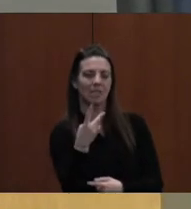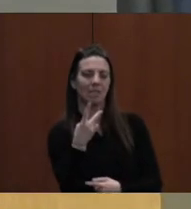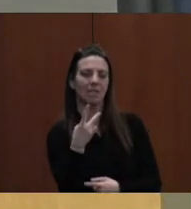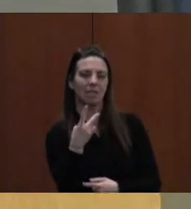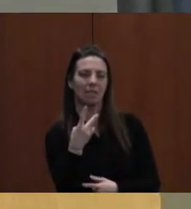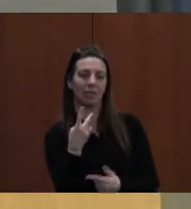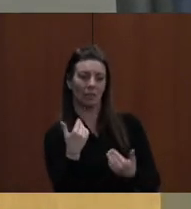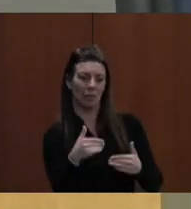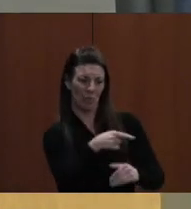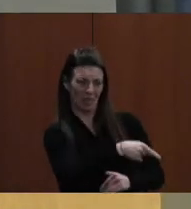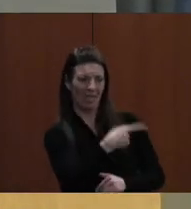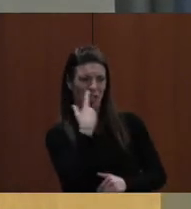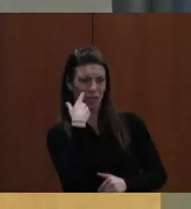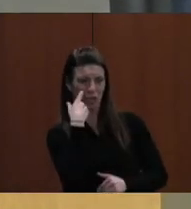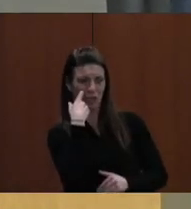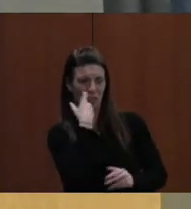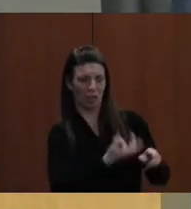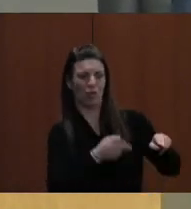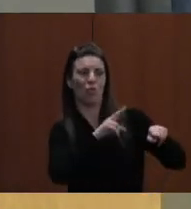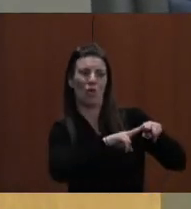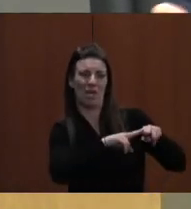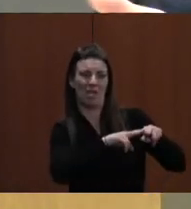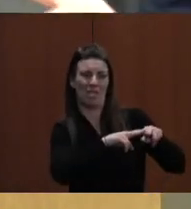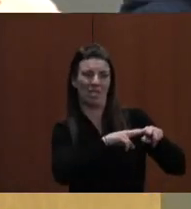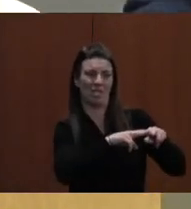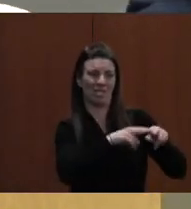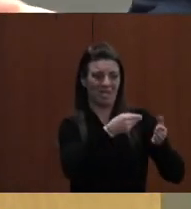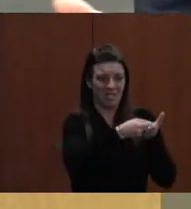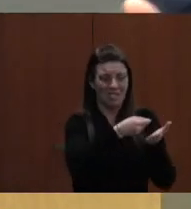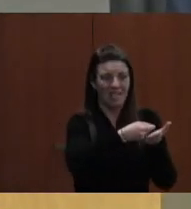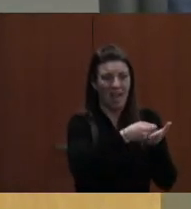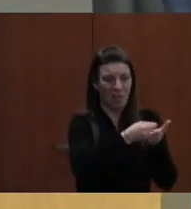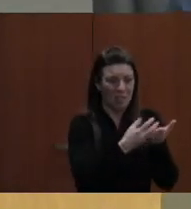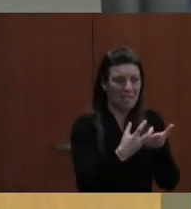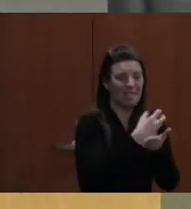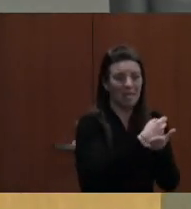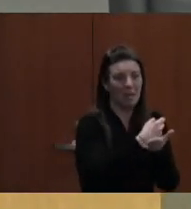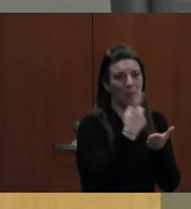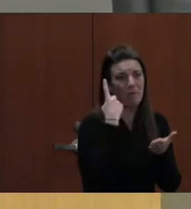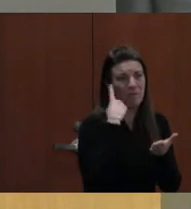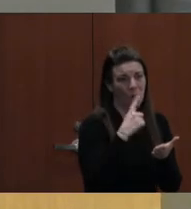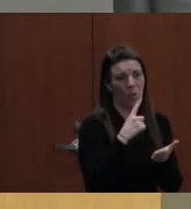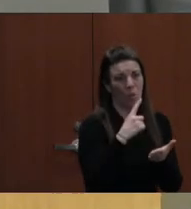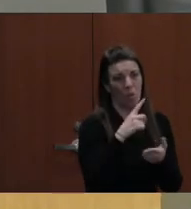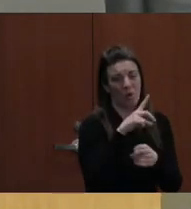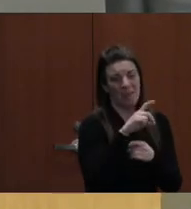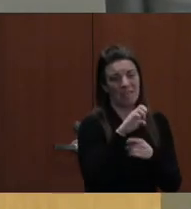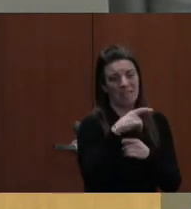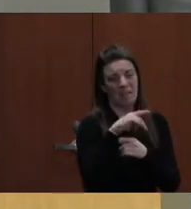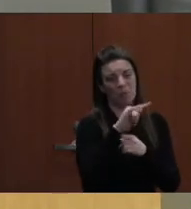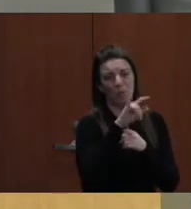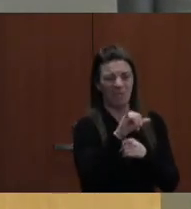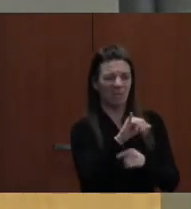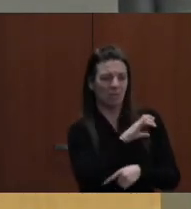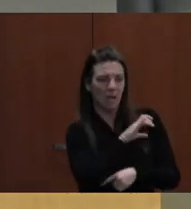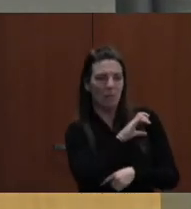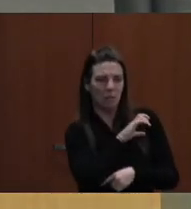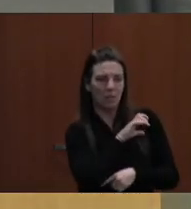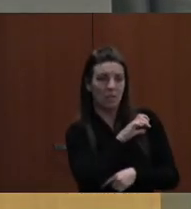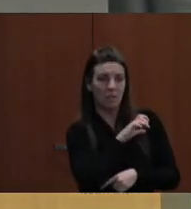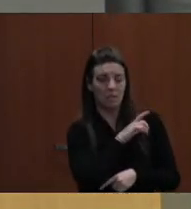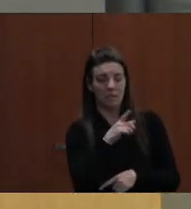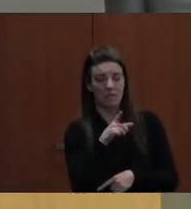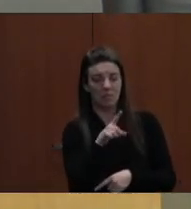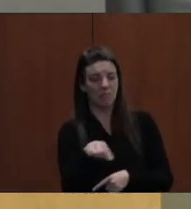JUST RAISED SALARIES FOR THEIR DEPUTIES, AND THE CITY IS CHALLENGED AND GOING TO HAVE TO PAY MORE MONEY FOR CITY POLICE. AND HERE WE ARE